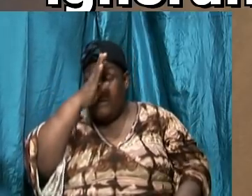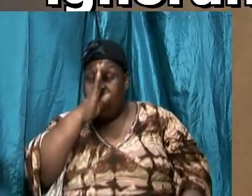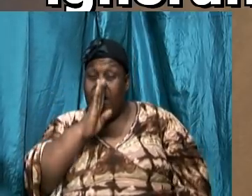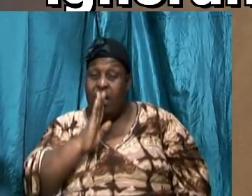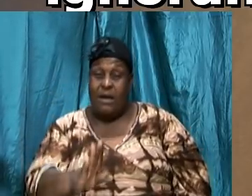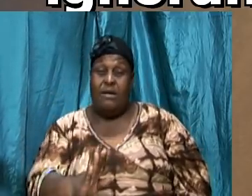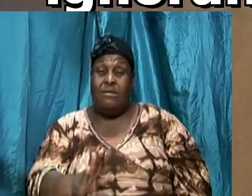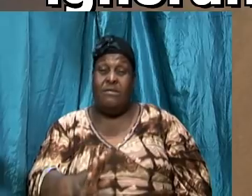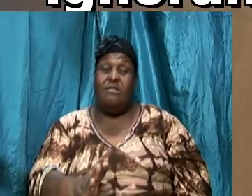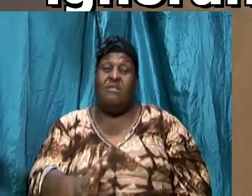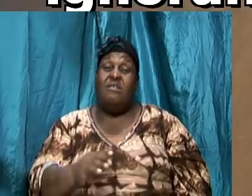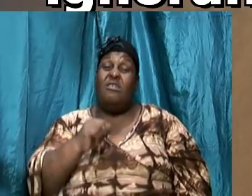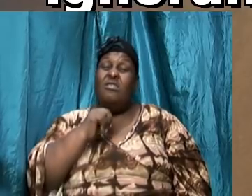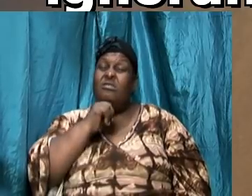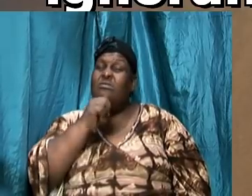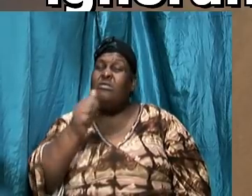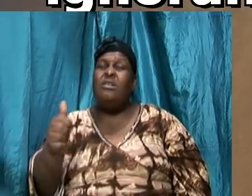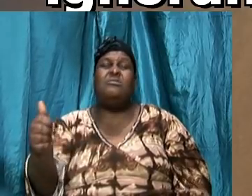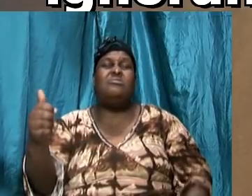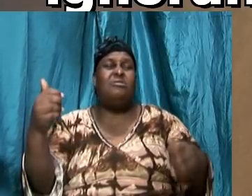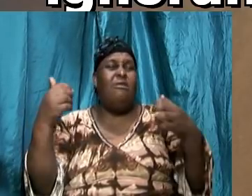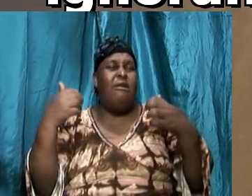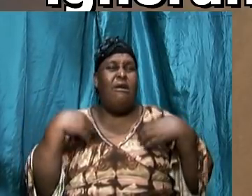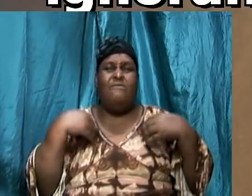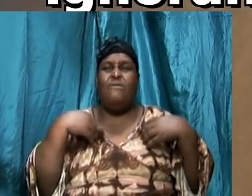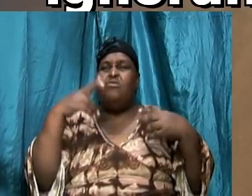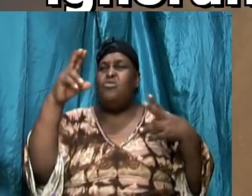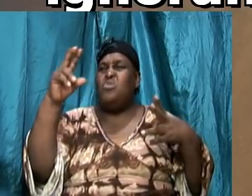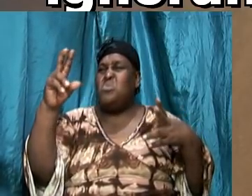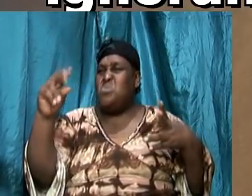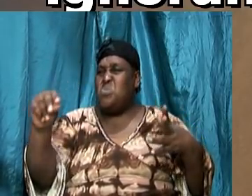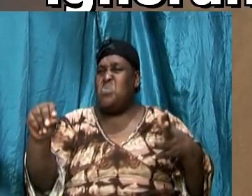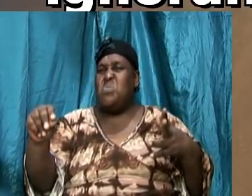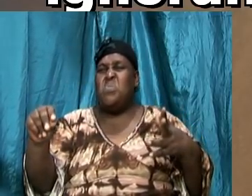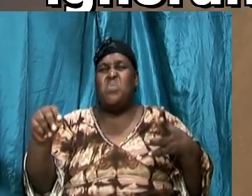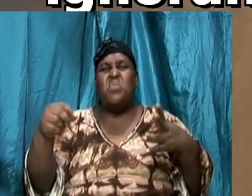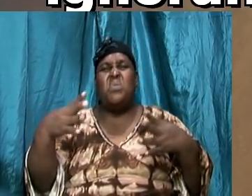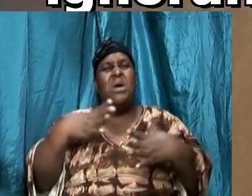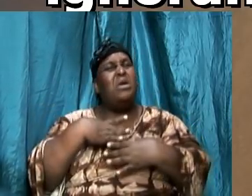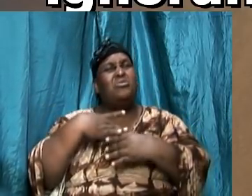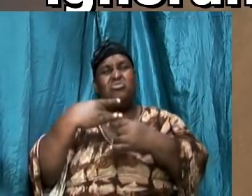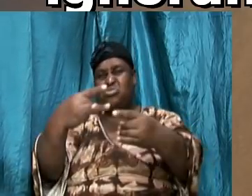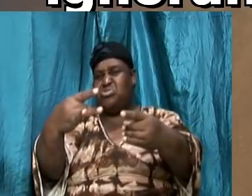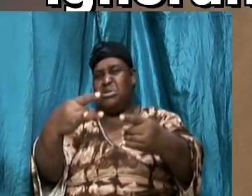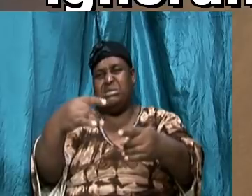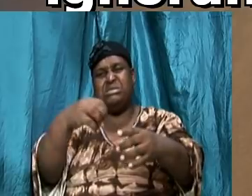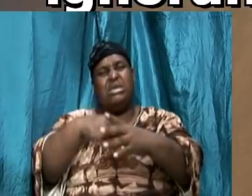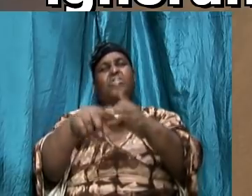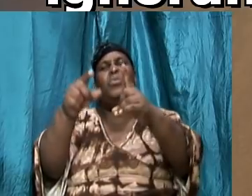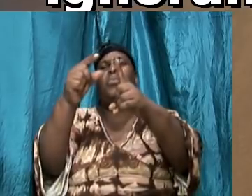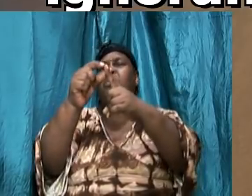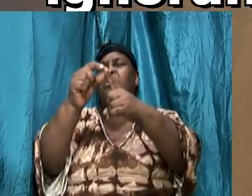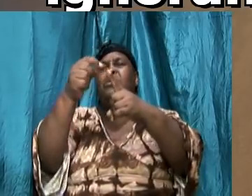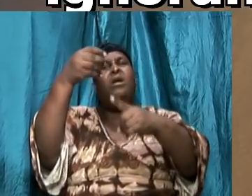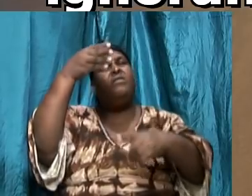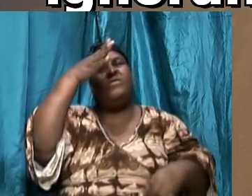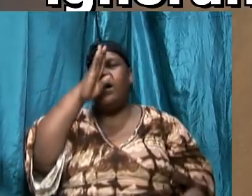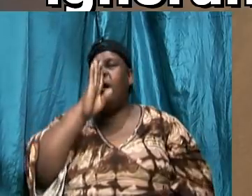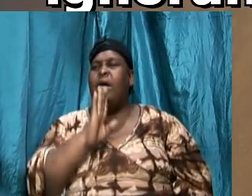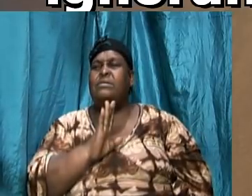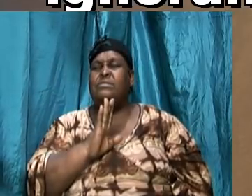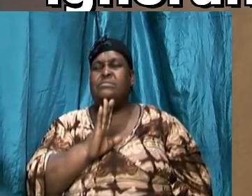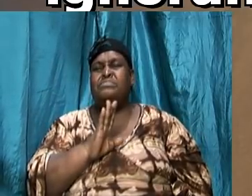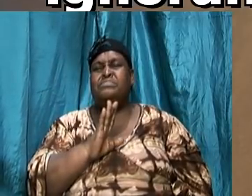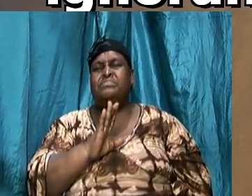brethren at Corinth in 2 Corinthians chapter 10 and verse 5 you will see where he